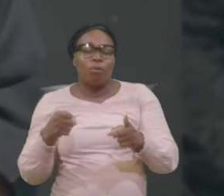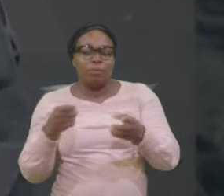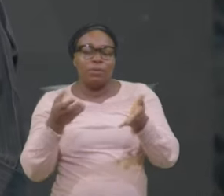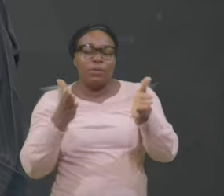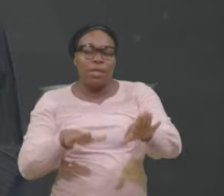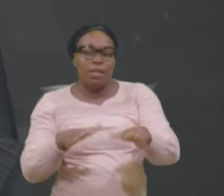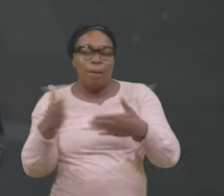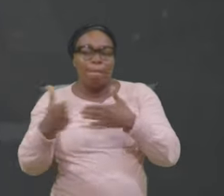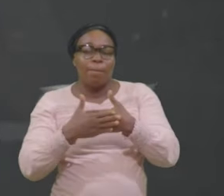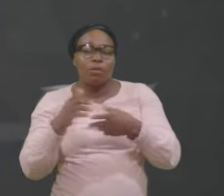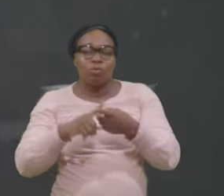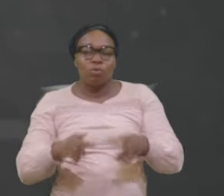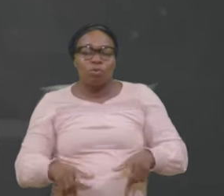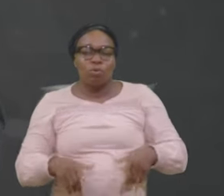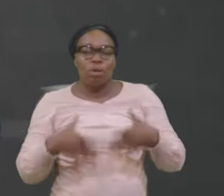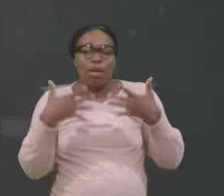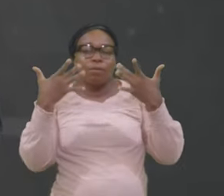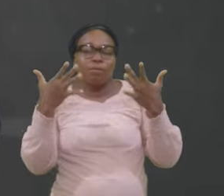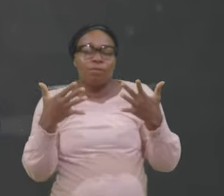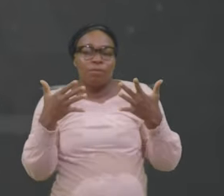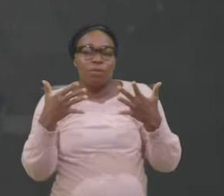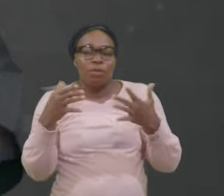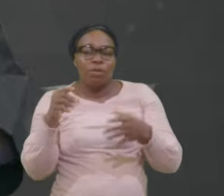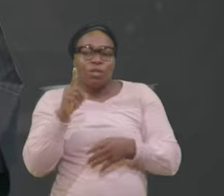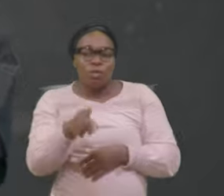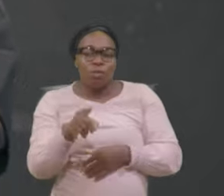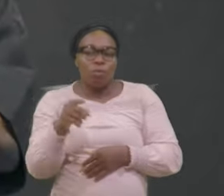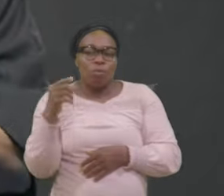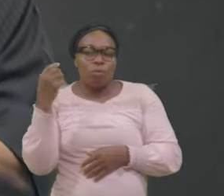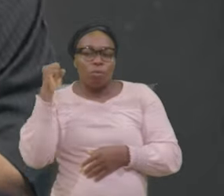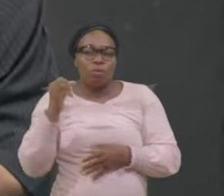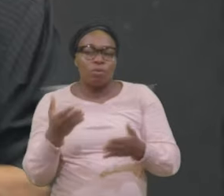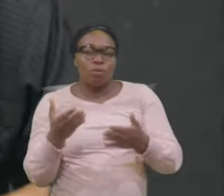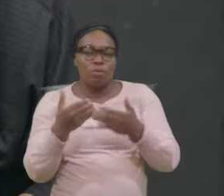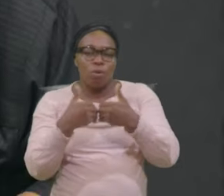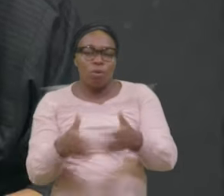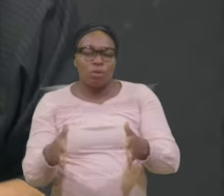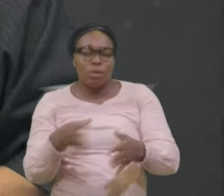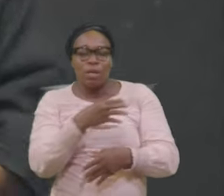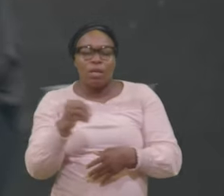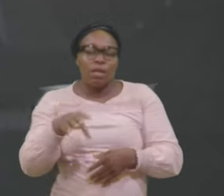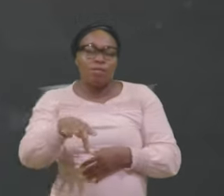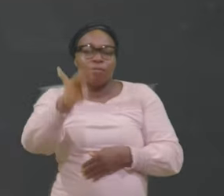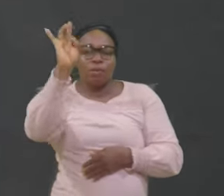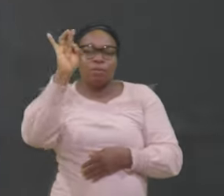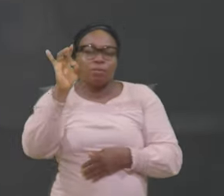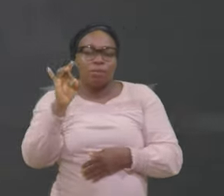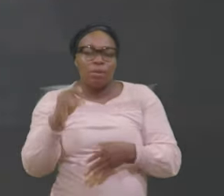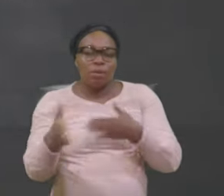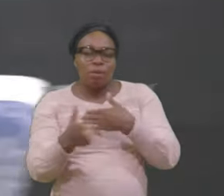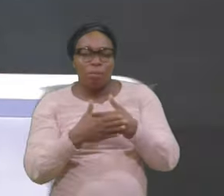He was lost And he is found And they began To be merry Happy